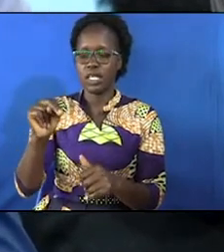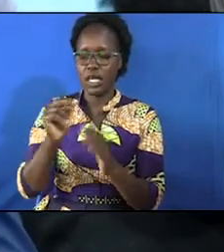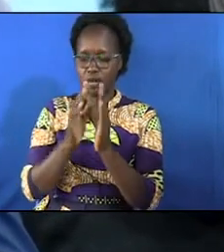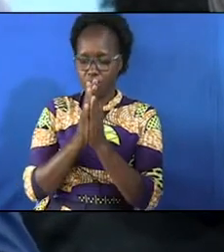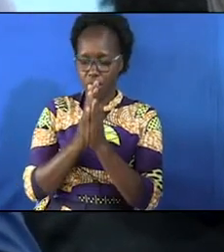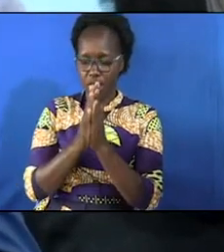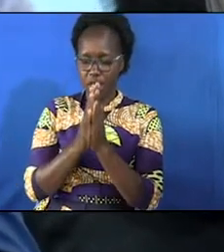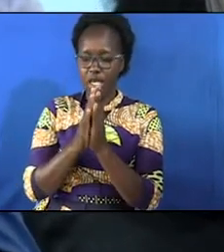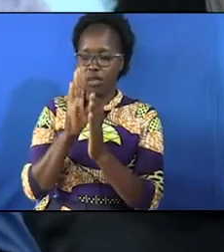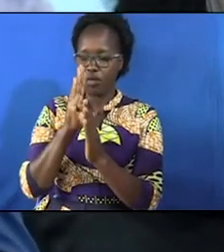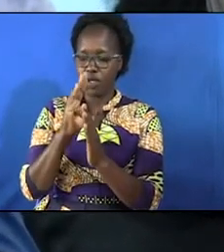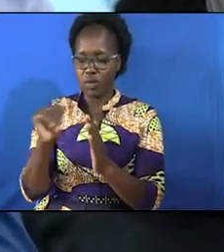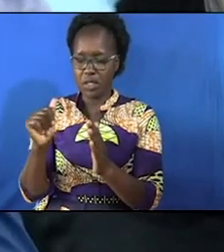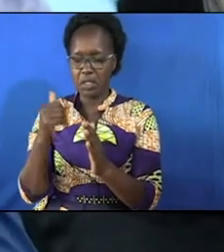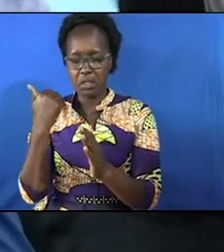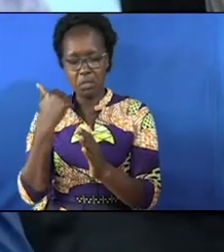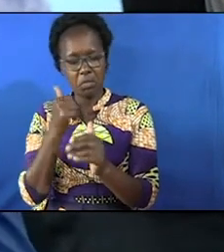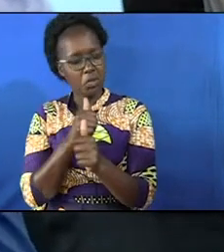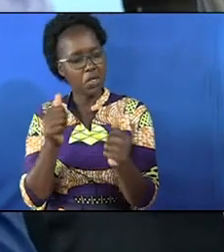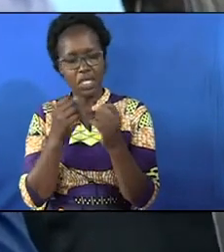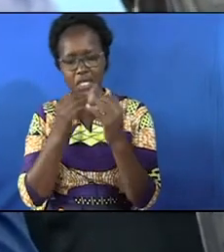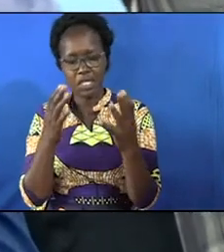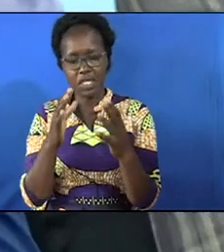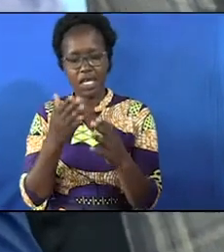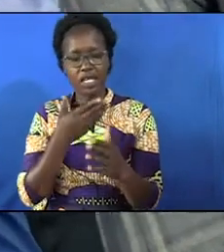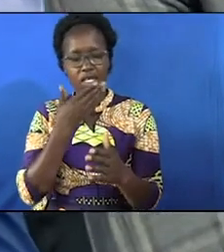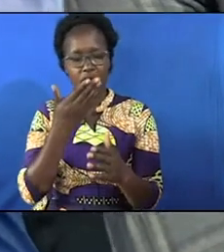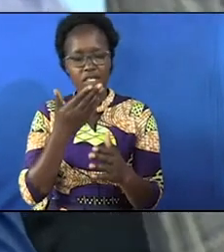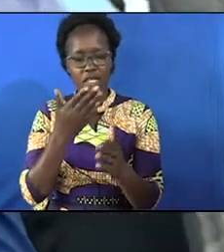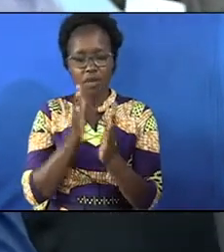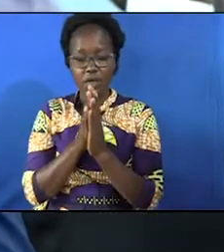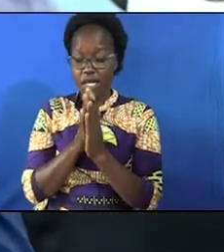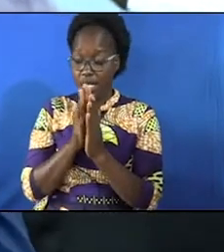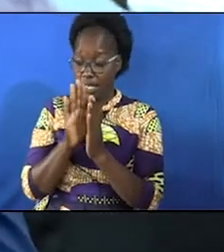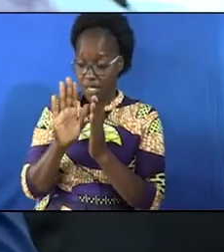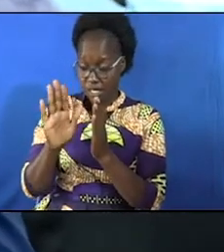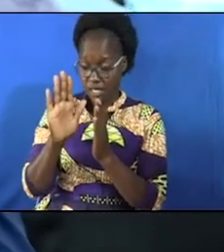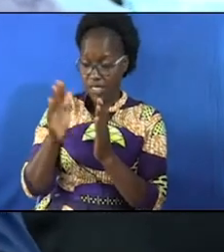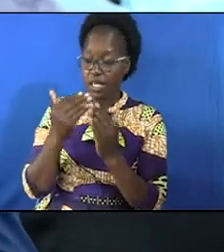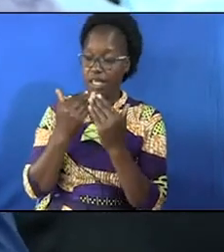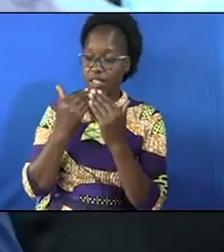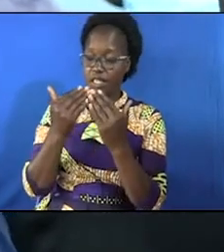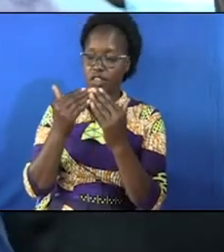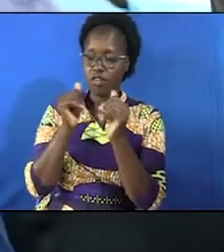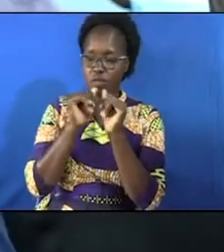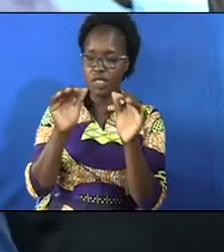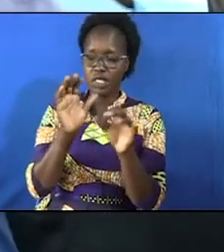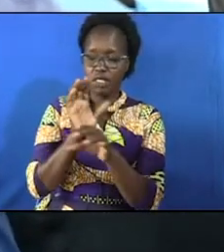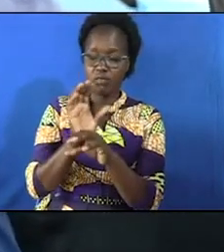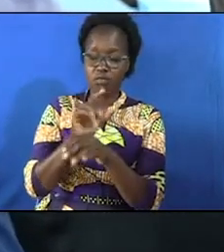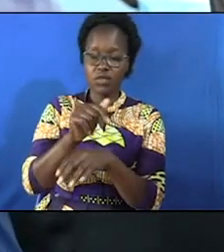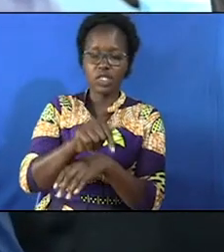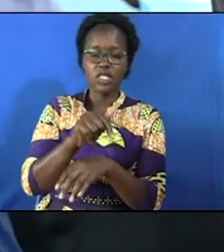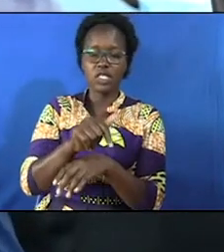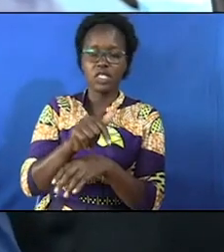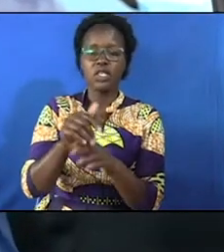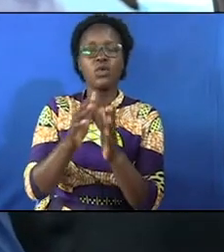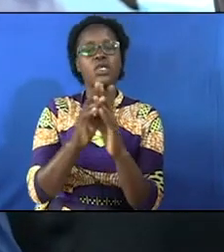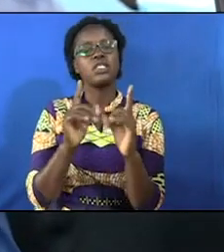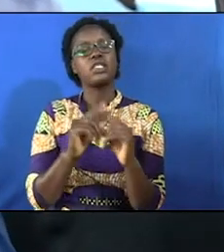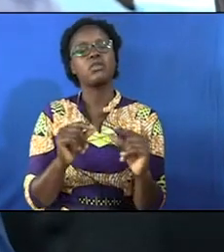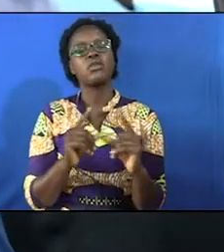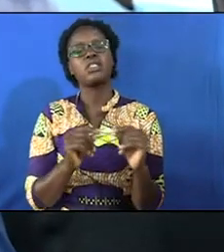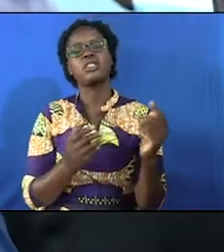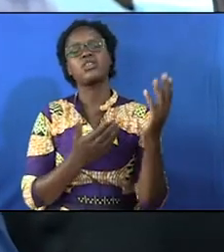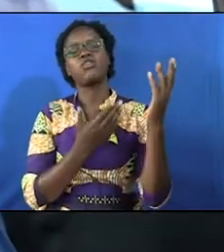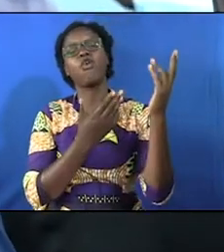with him and answer the prayer of his heart thank you god for blessing this church with the messages